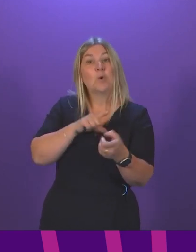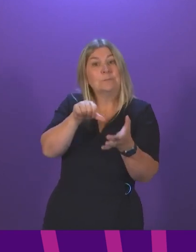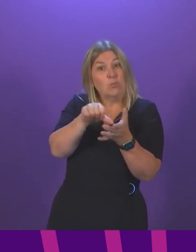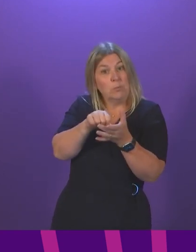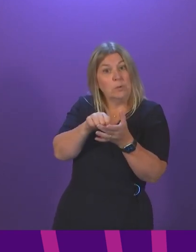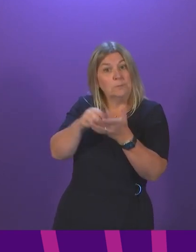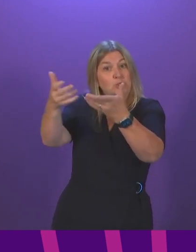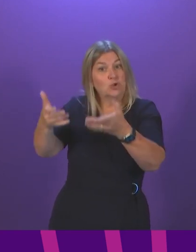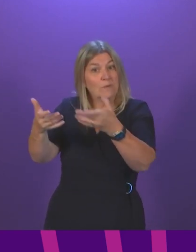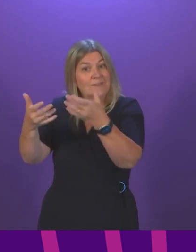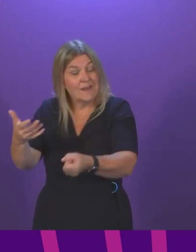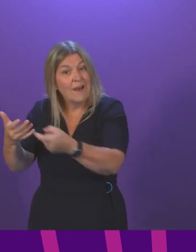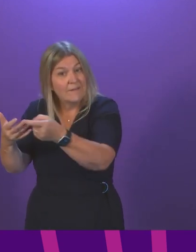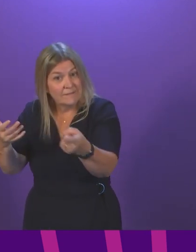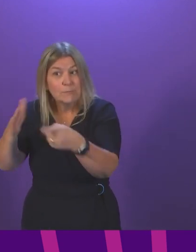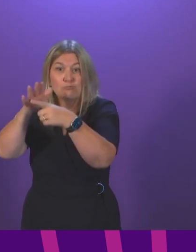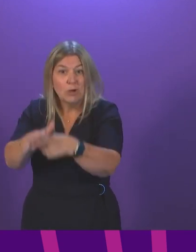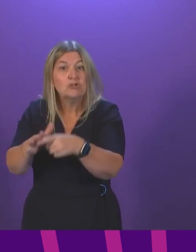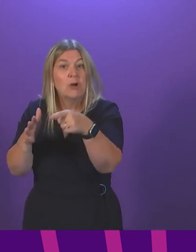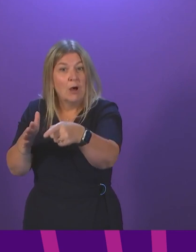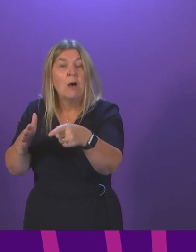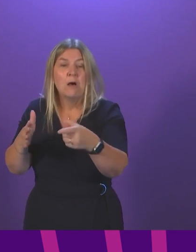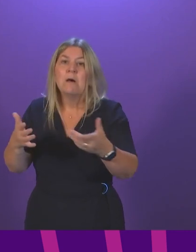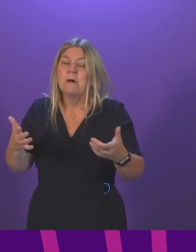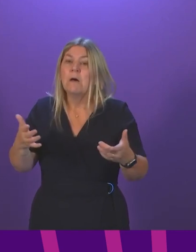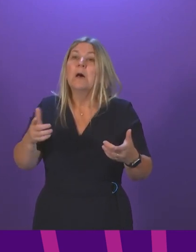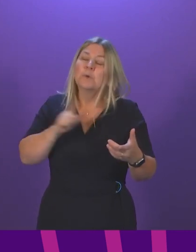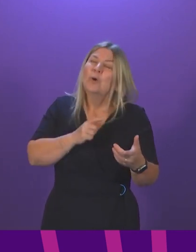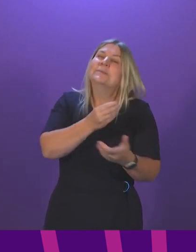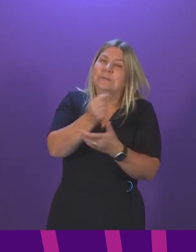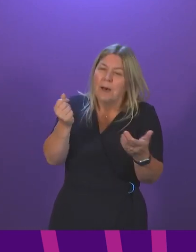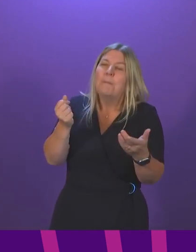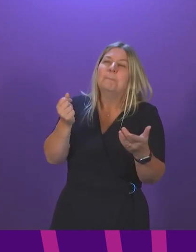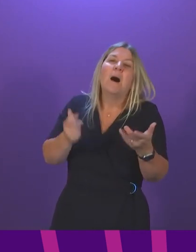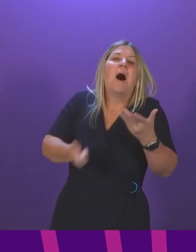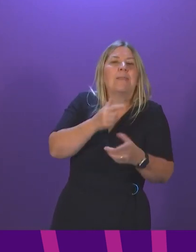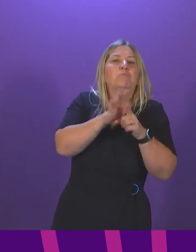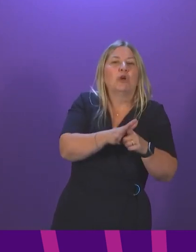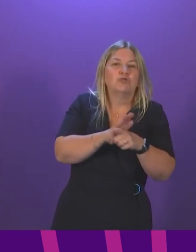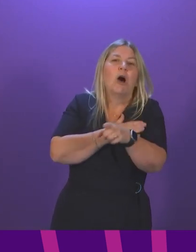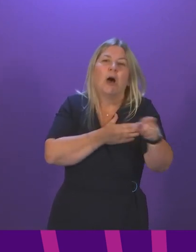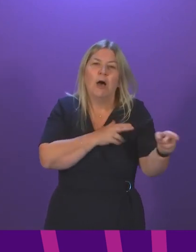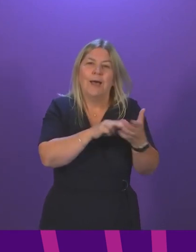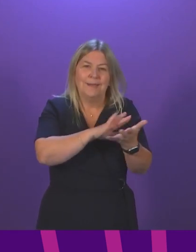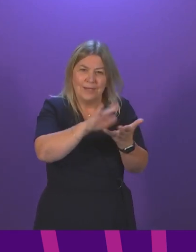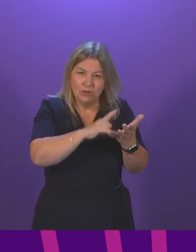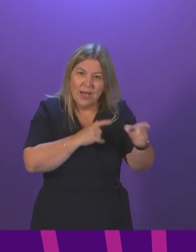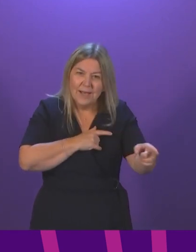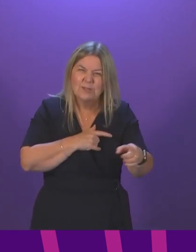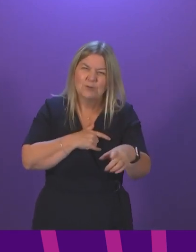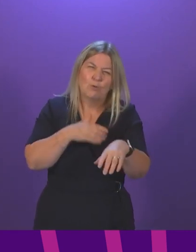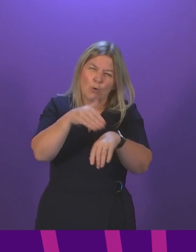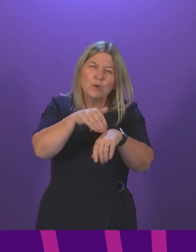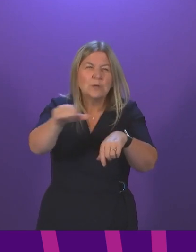that the ambulance service are facing are to some extent caused by pressures elsewhere in the National Health Service, not least in our accident and